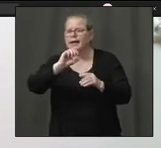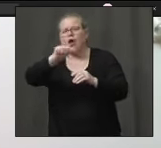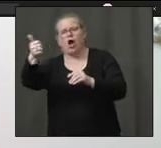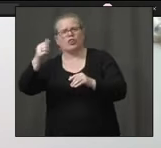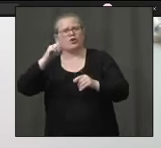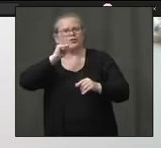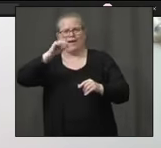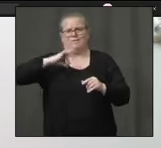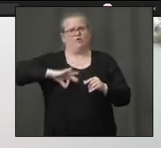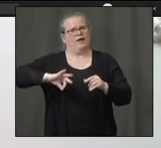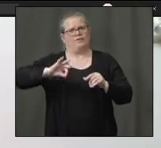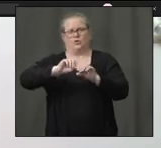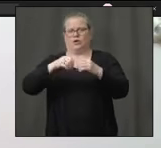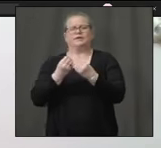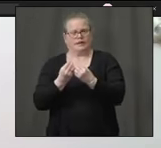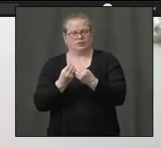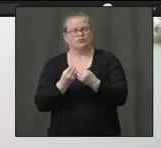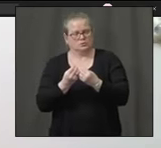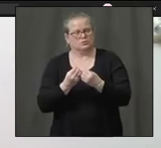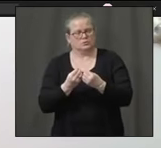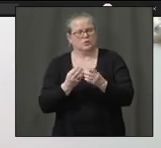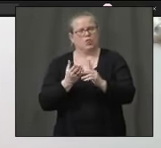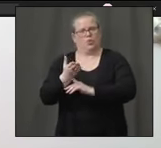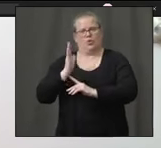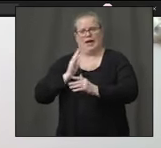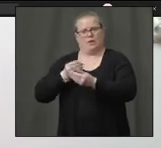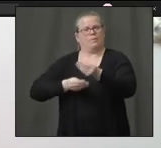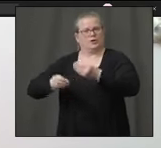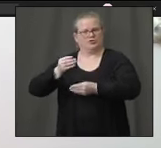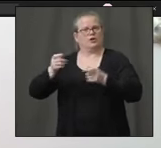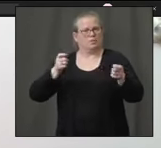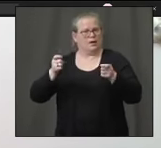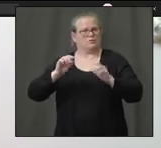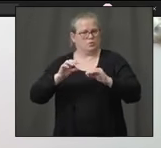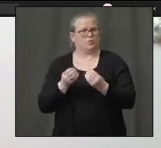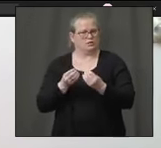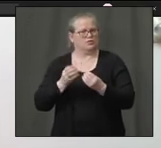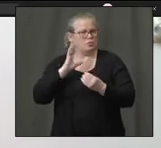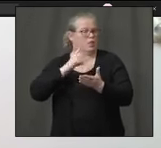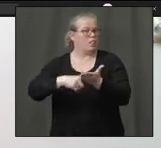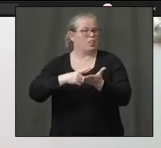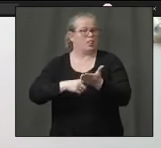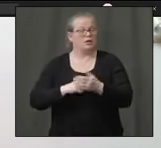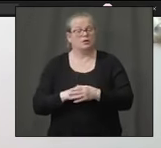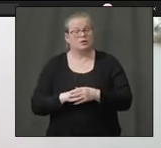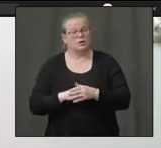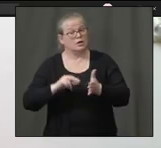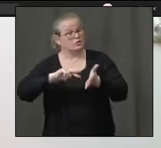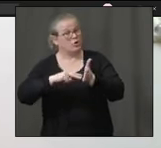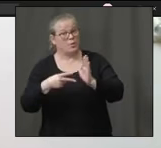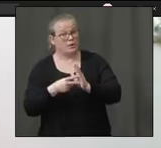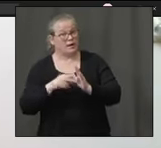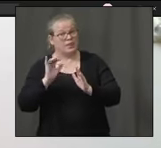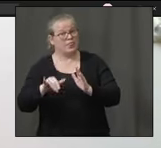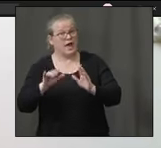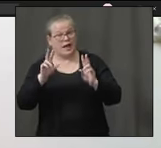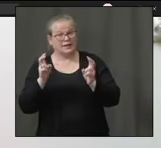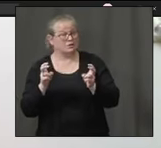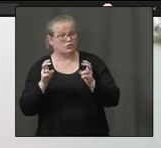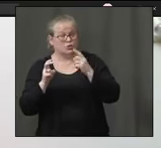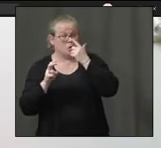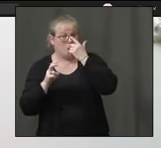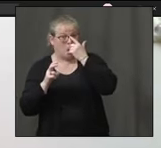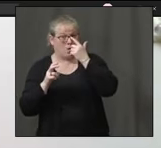through our budgetary manner. But so that issue is still unresolved is basically the